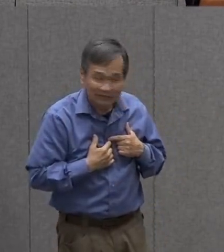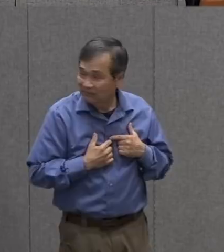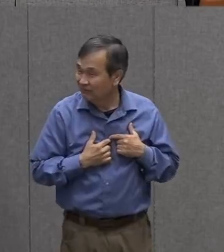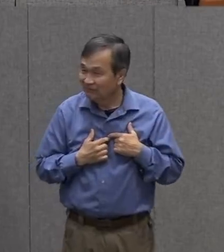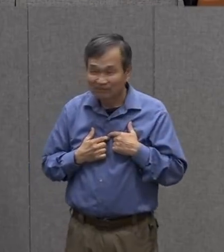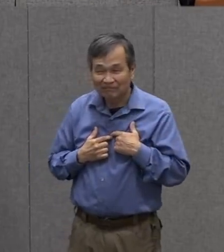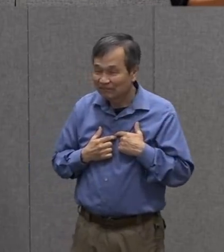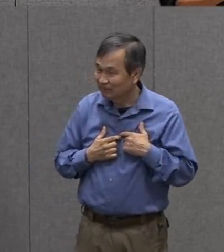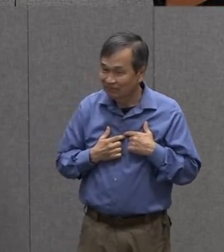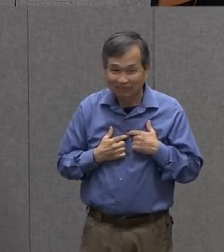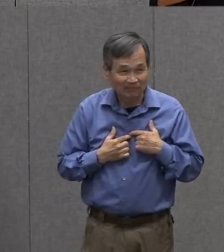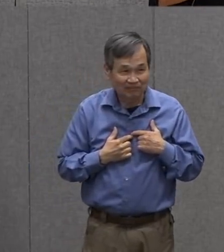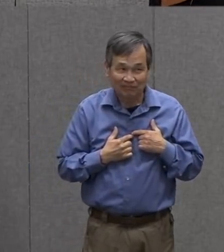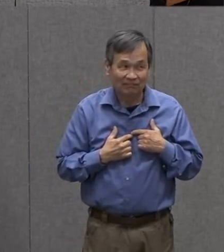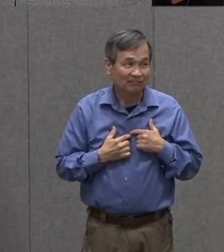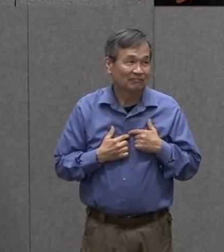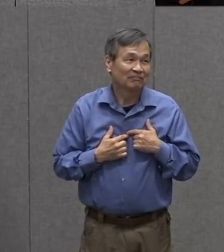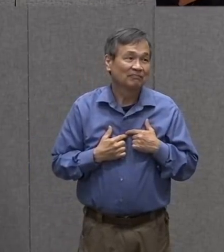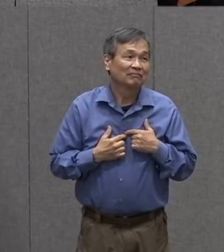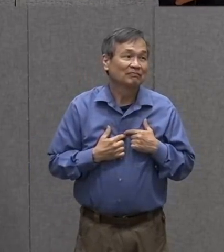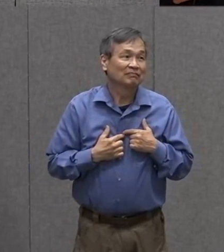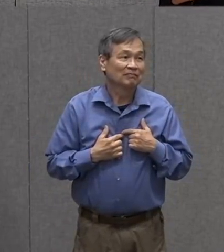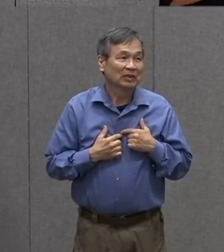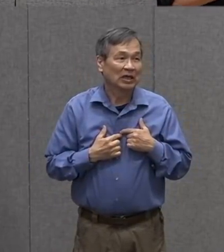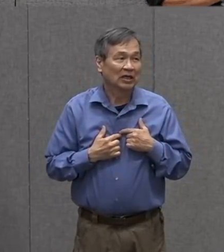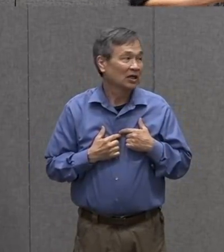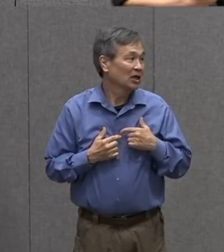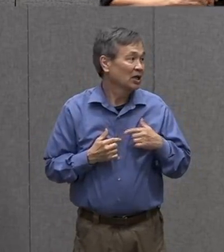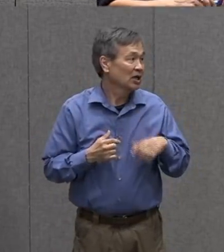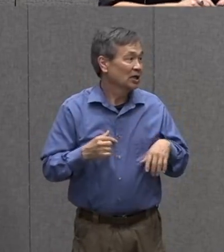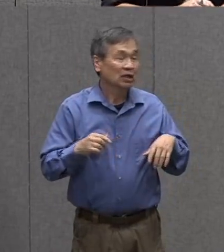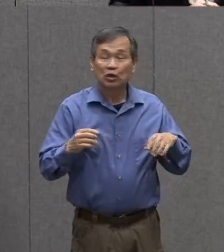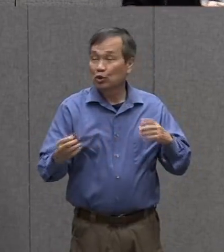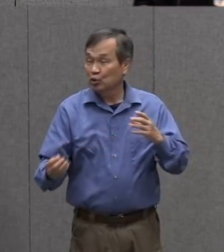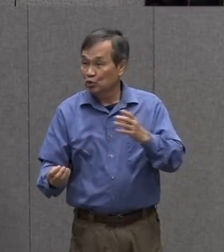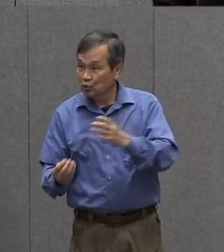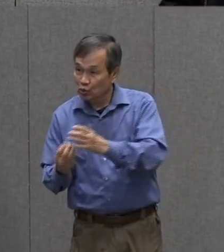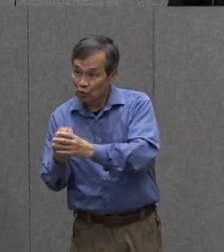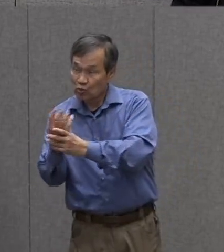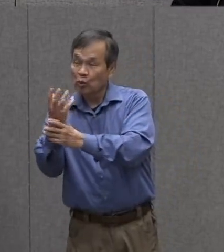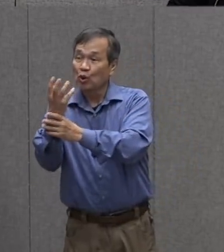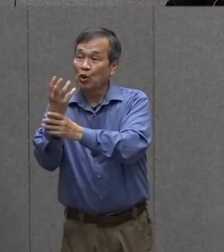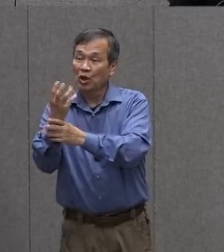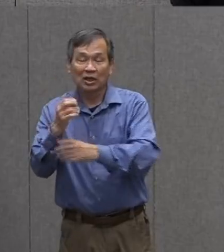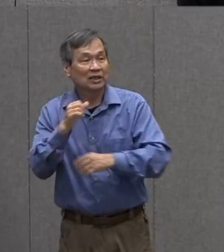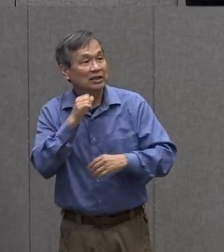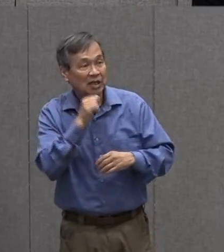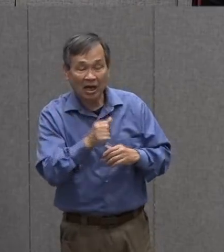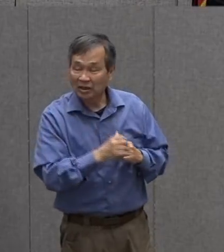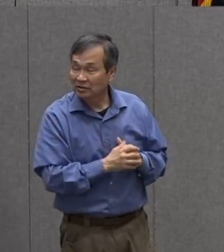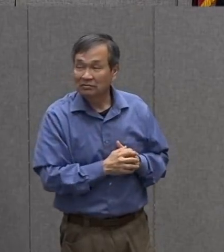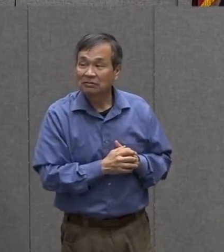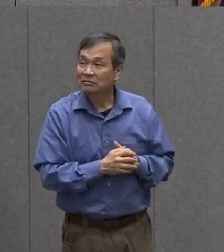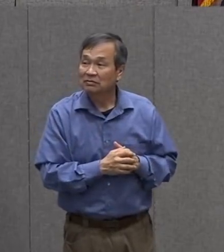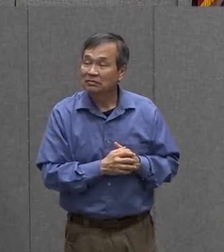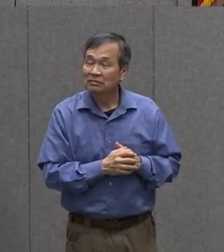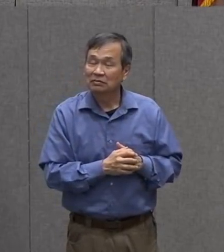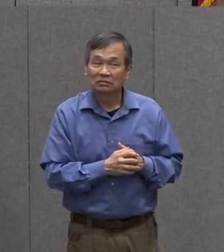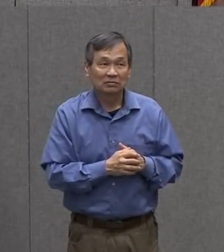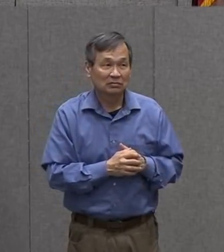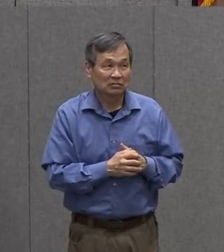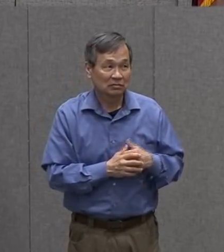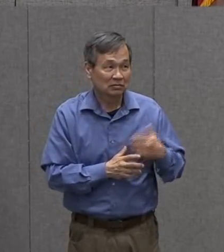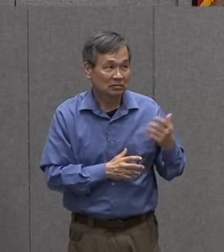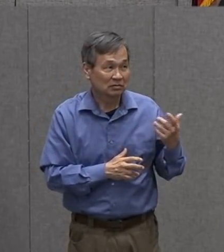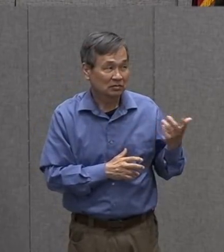it's okay it's not growing hmm is it growing